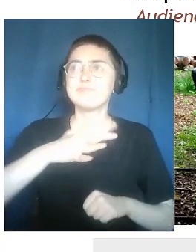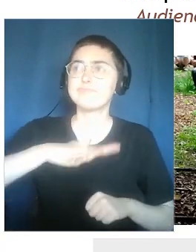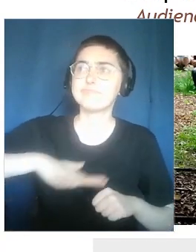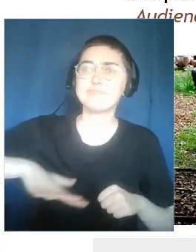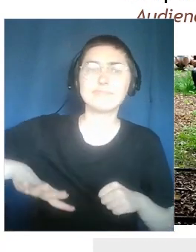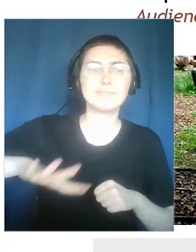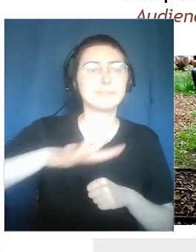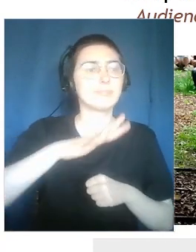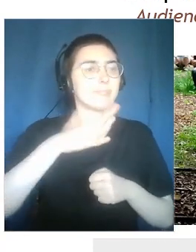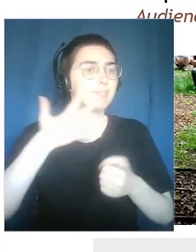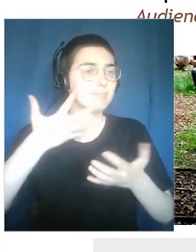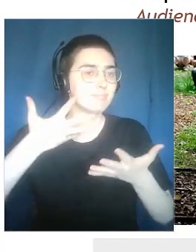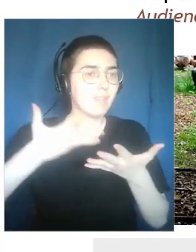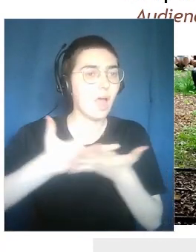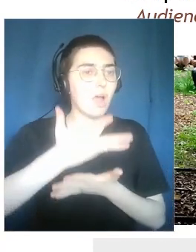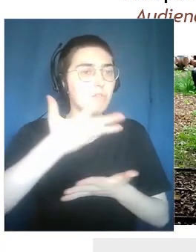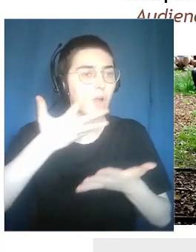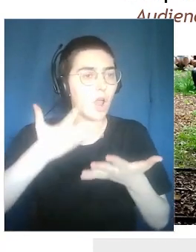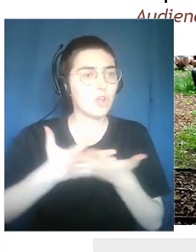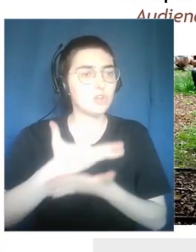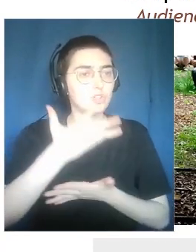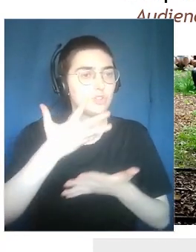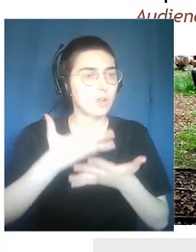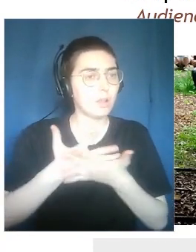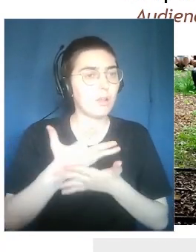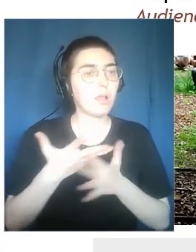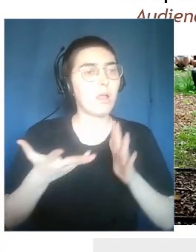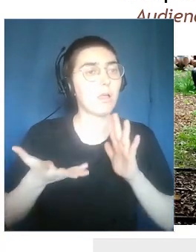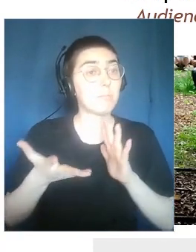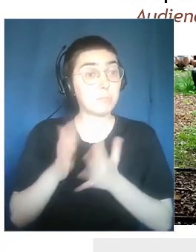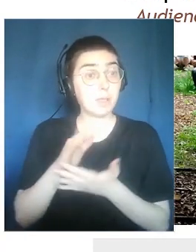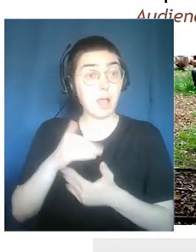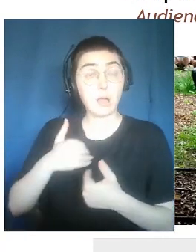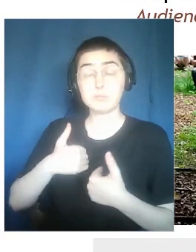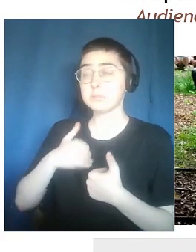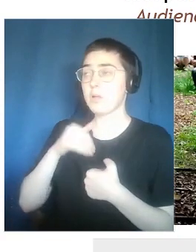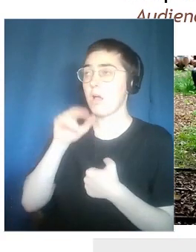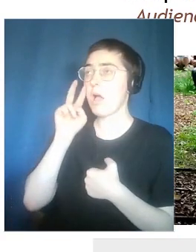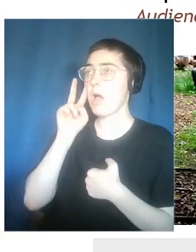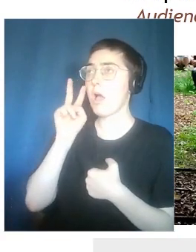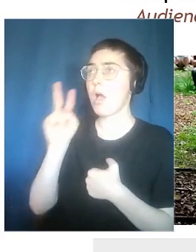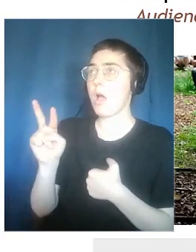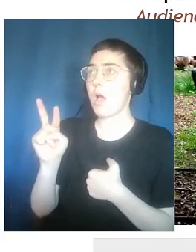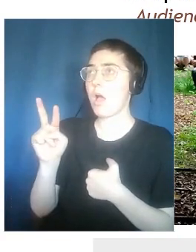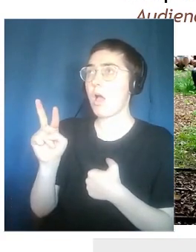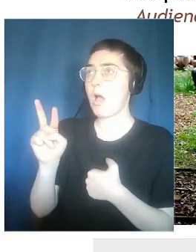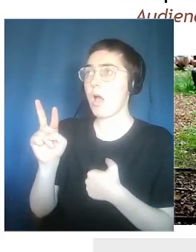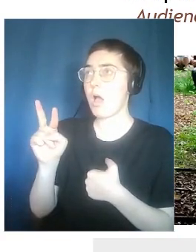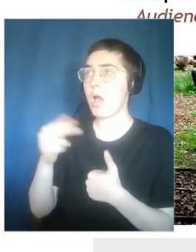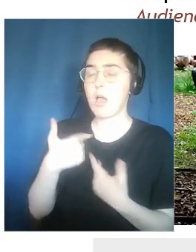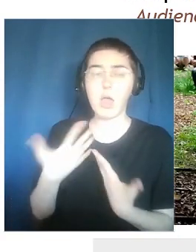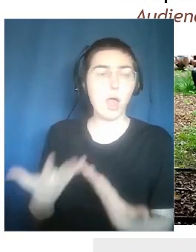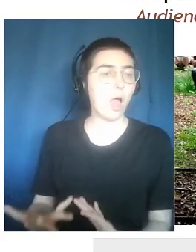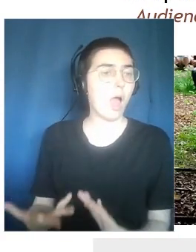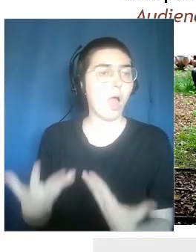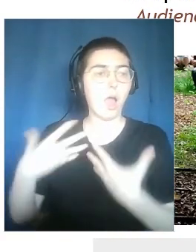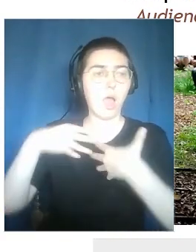outcome. And their way to leave the narration modifies the pace of content.